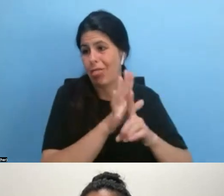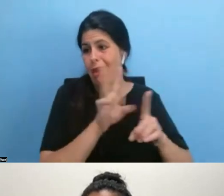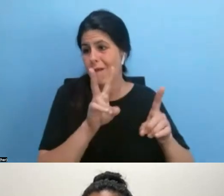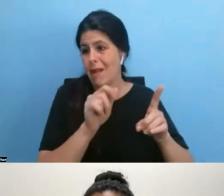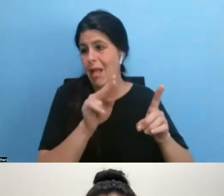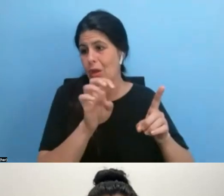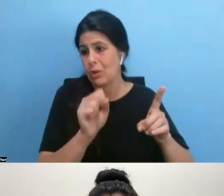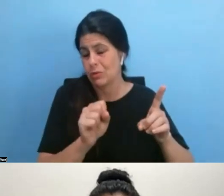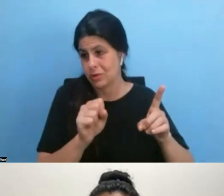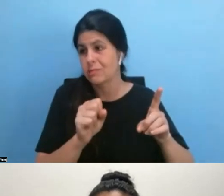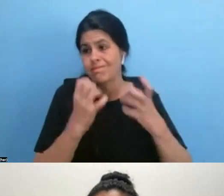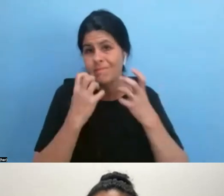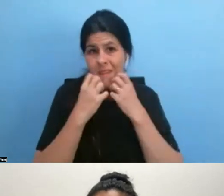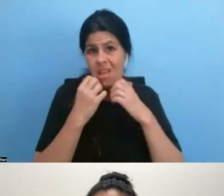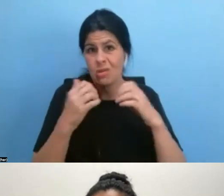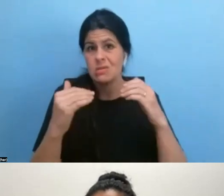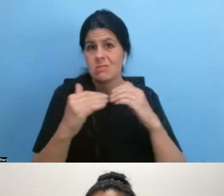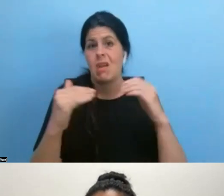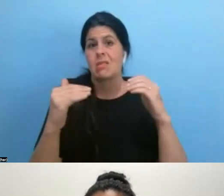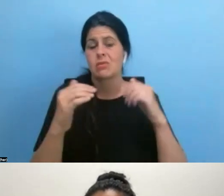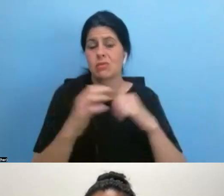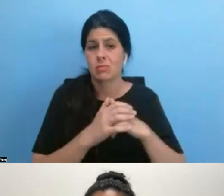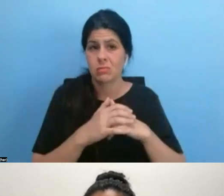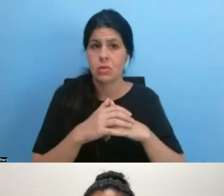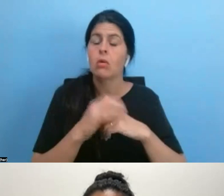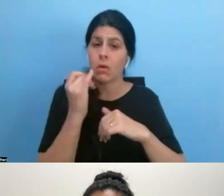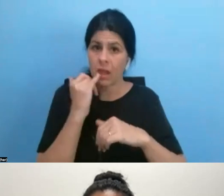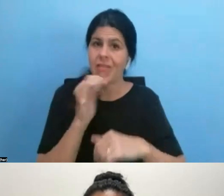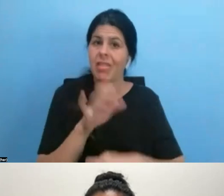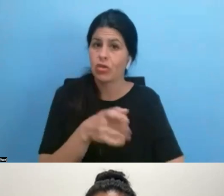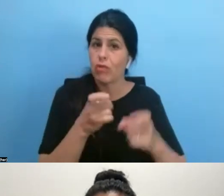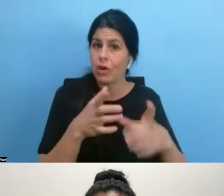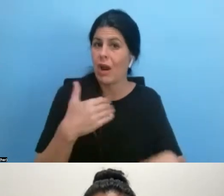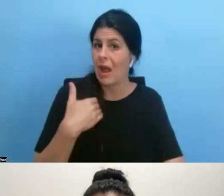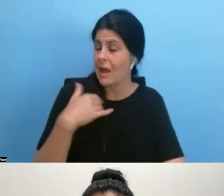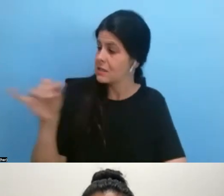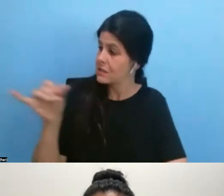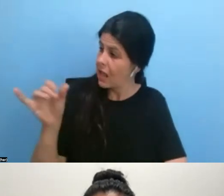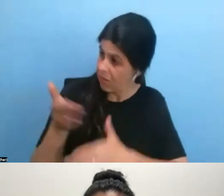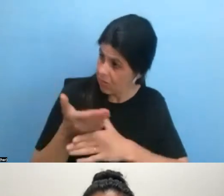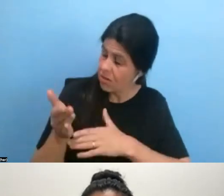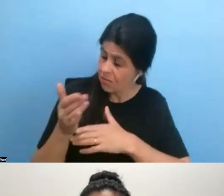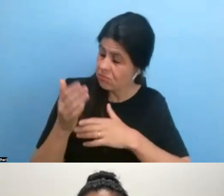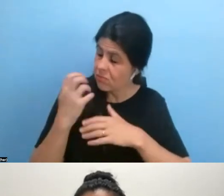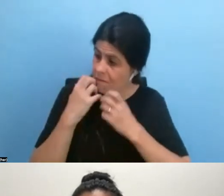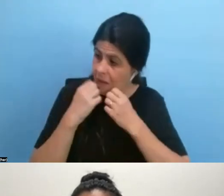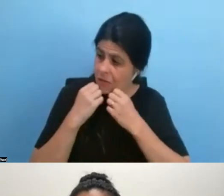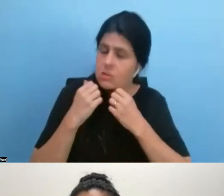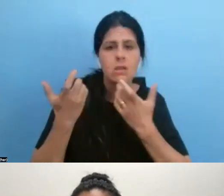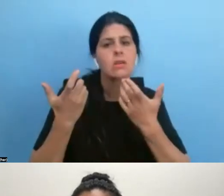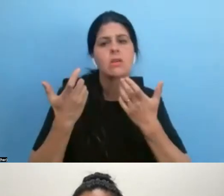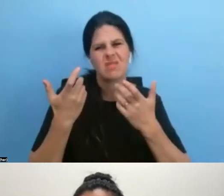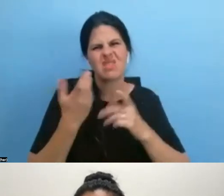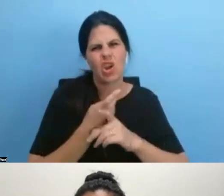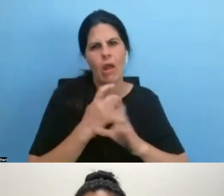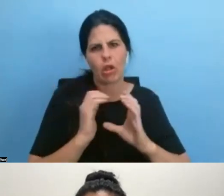the director, if they don't have, if they have those values too, then it's a question of framing the conversation in that way. Are we going to make a